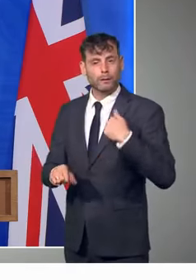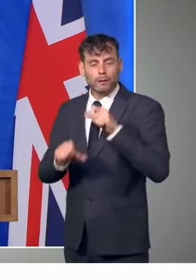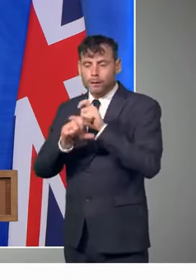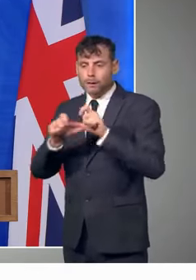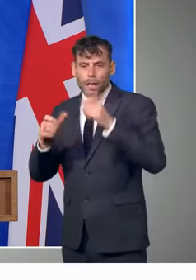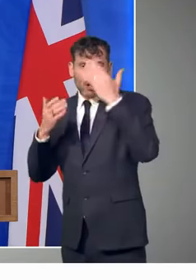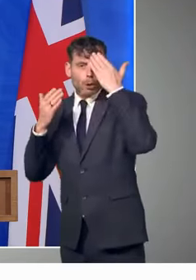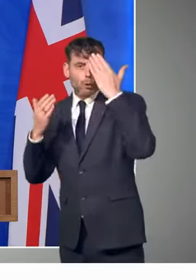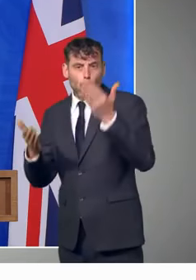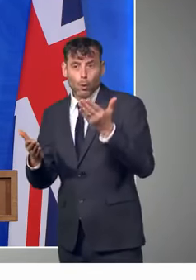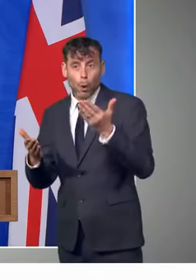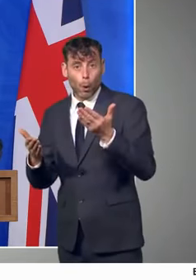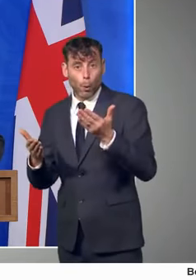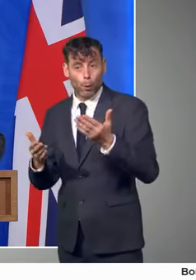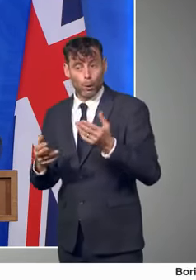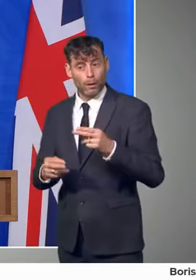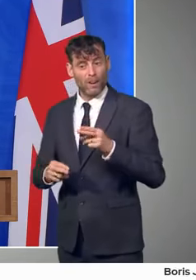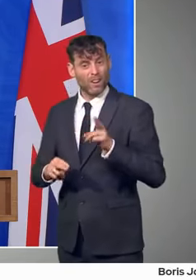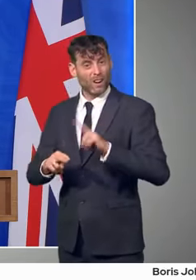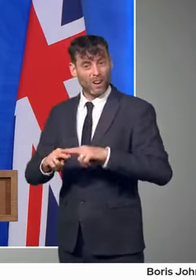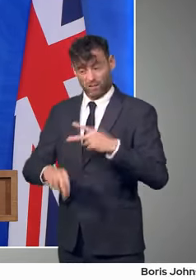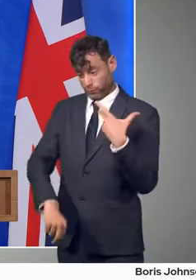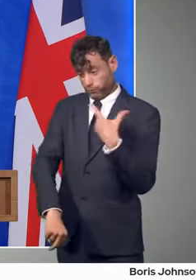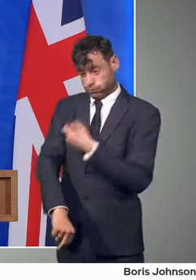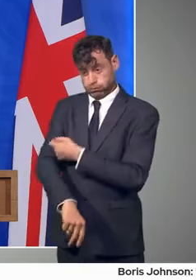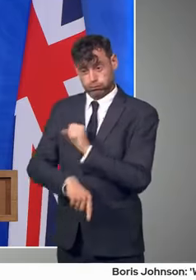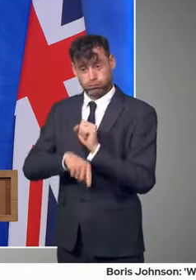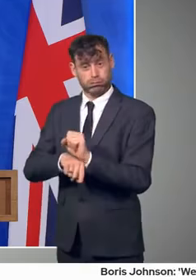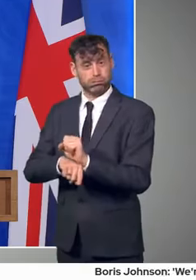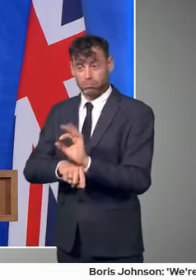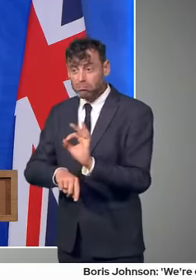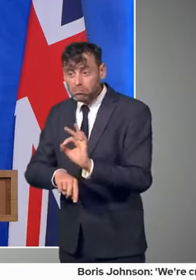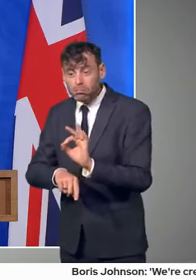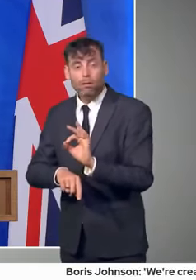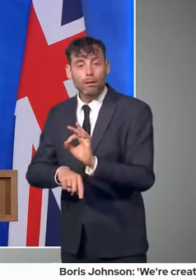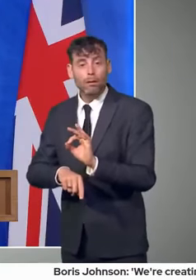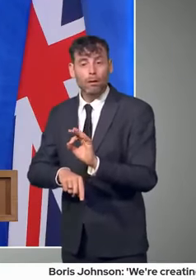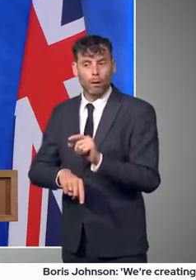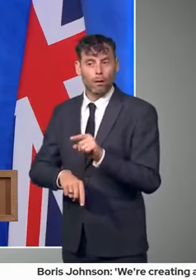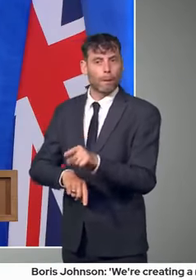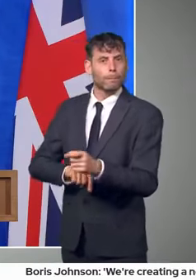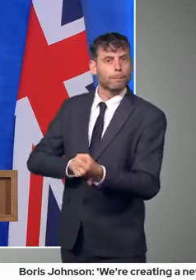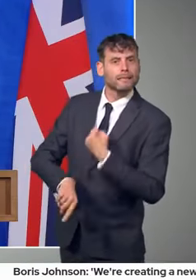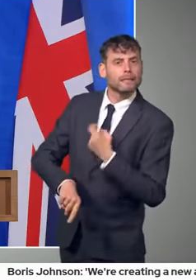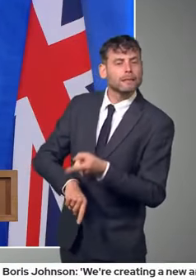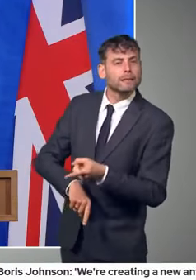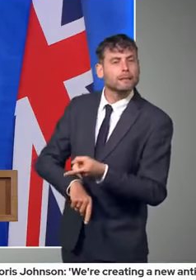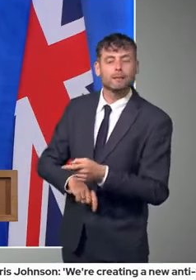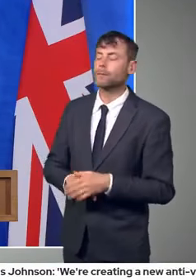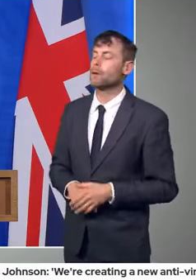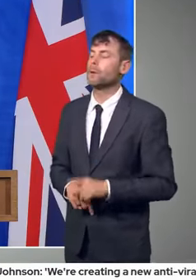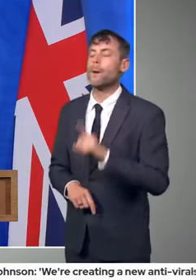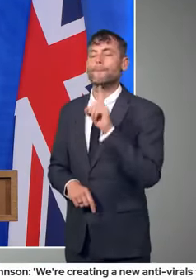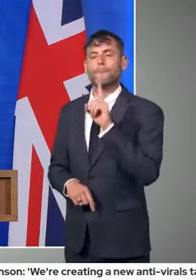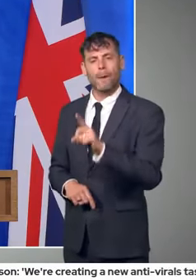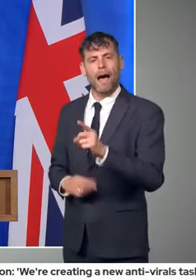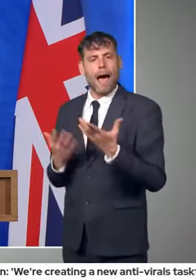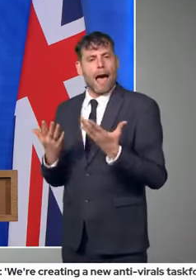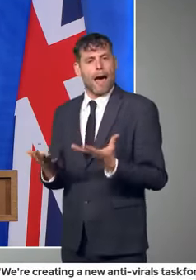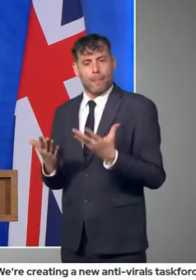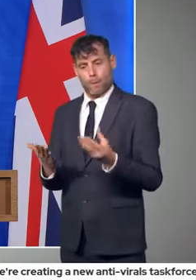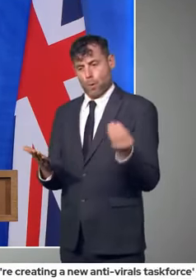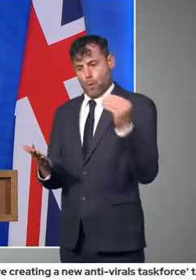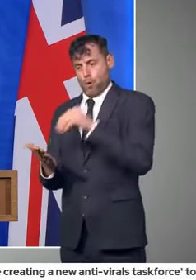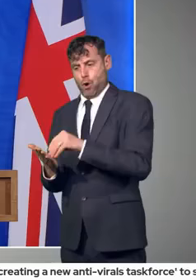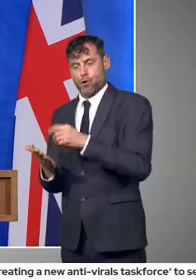But that's where we are at the moment. And by putting it on the red list, of course, by putting India on the red list, what happens now is that anybody